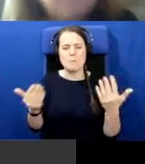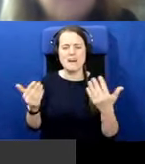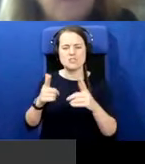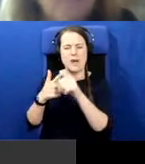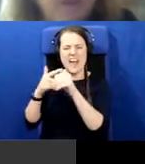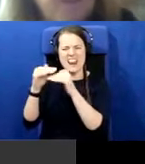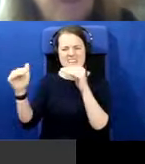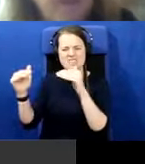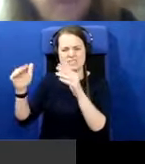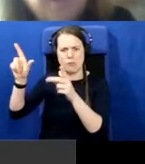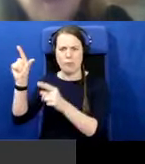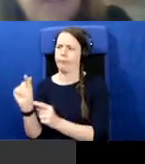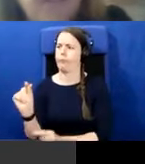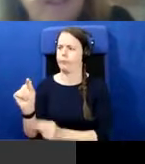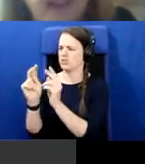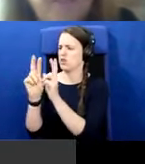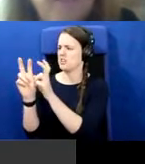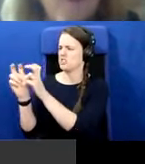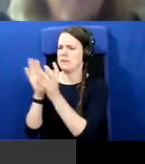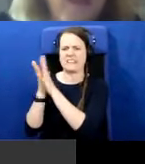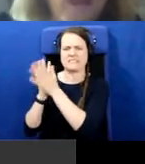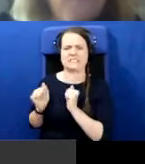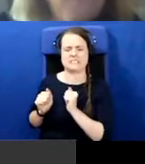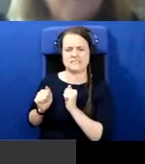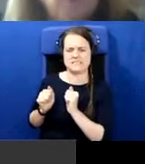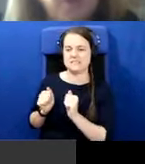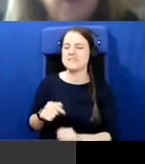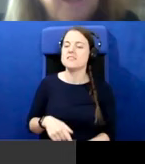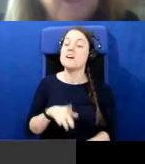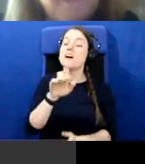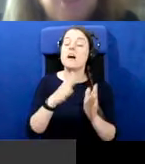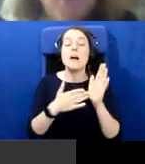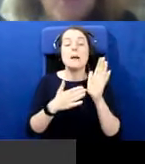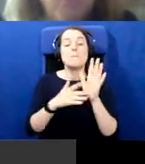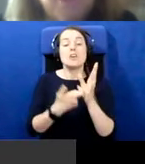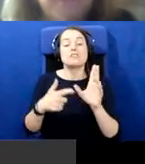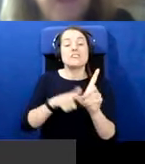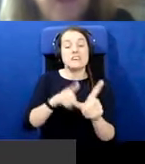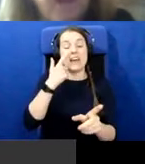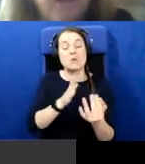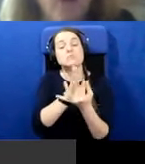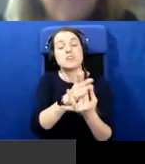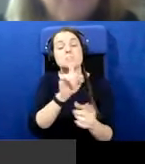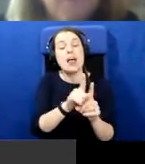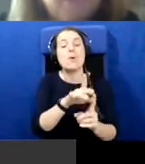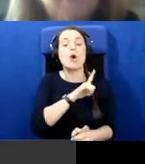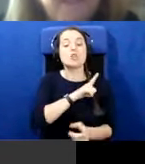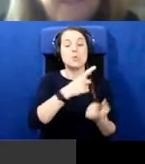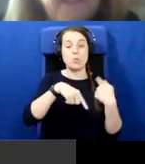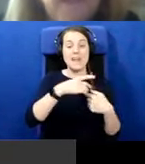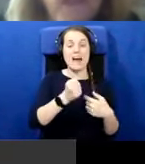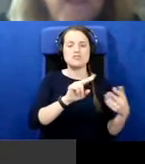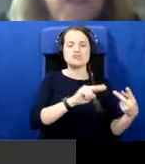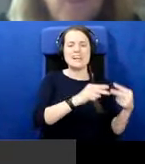And if I could, if I could just add there, we have what we call a transition year, which is a year off syllabus